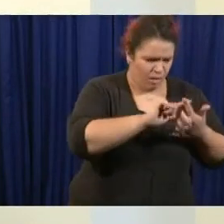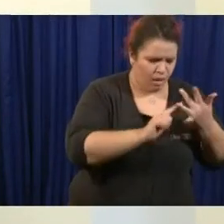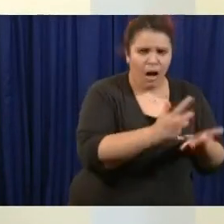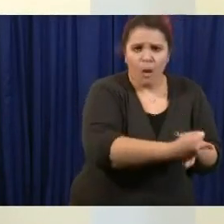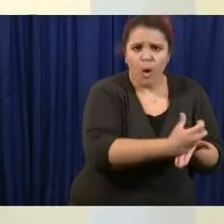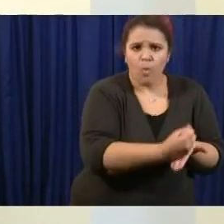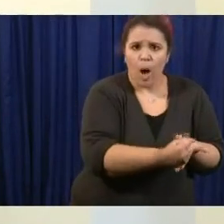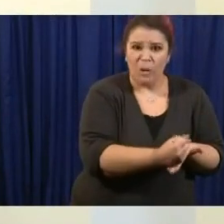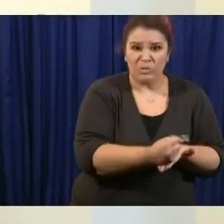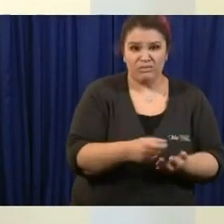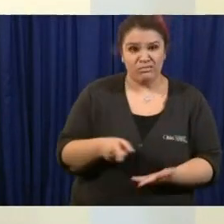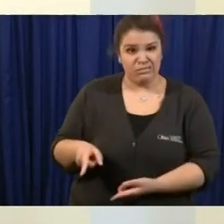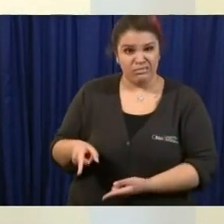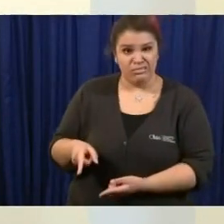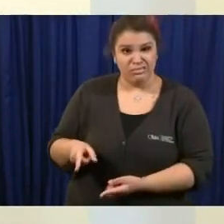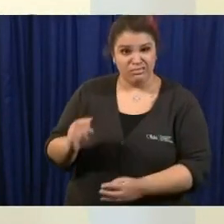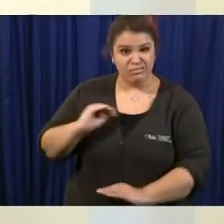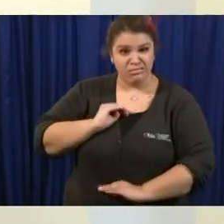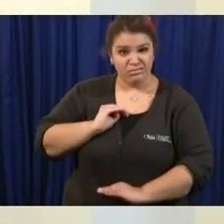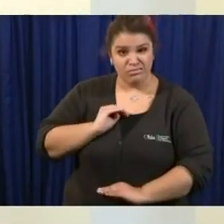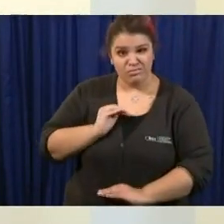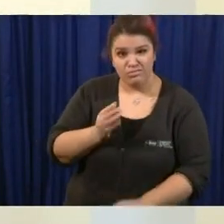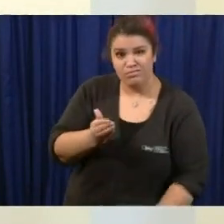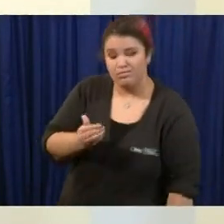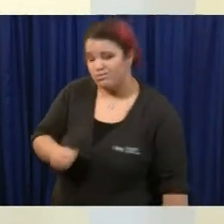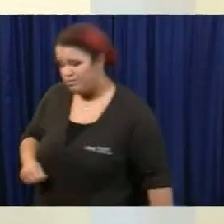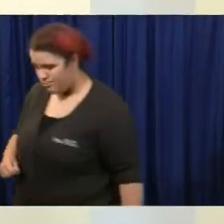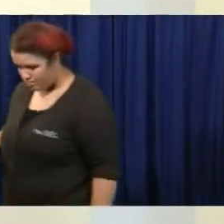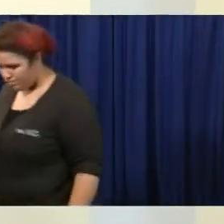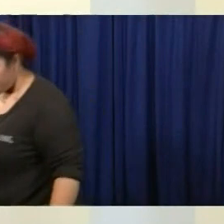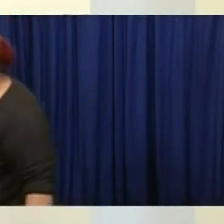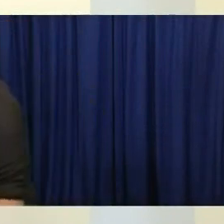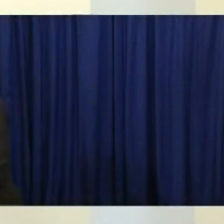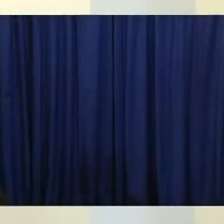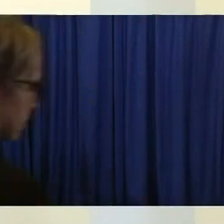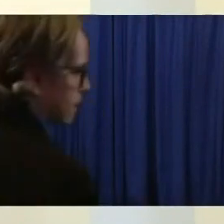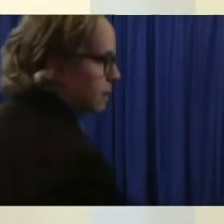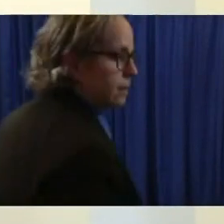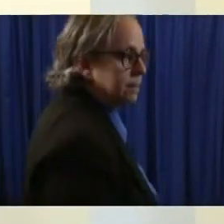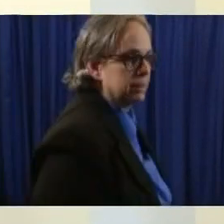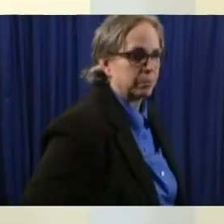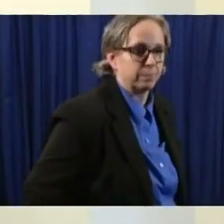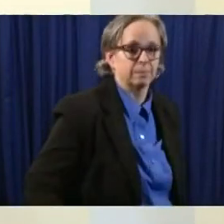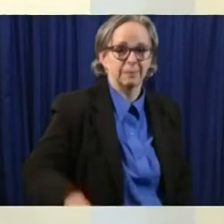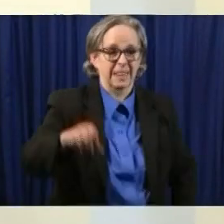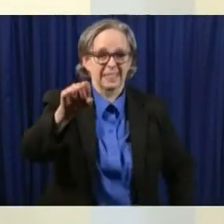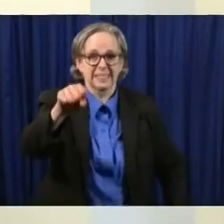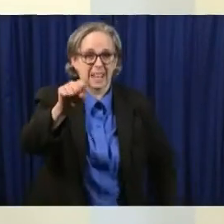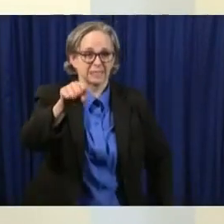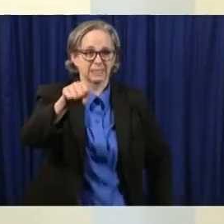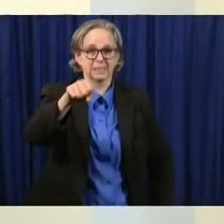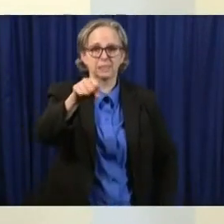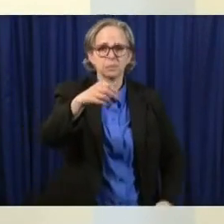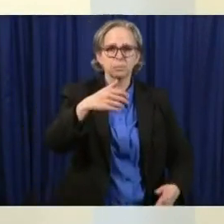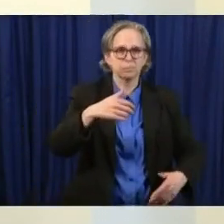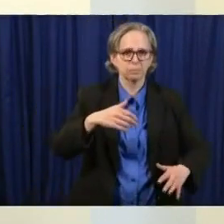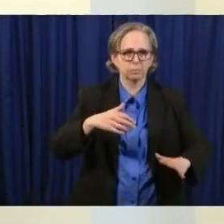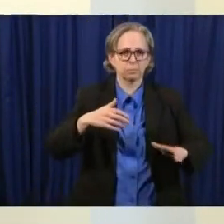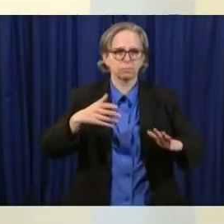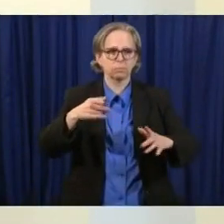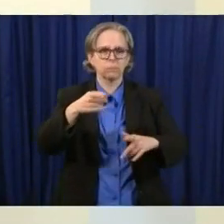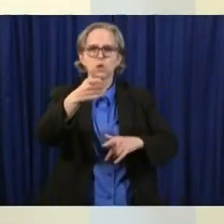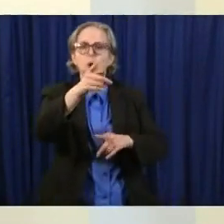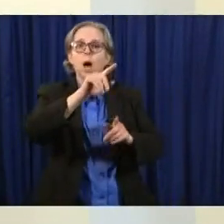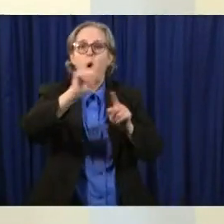yes so i i want to advise folks to go to our website coronavirus.ohio.gov where we do have